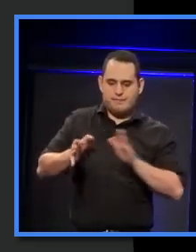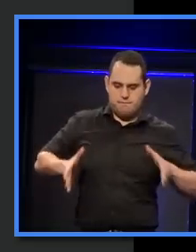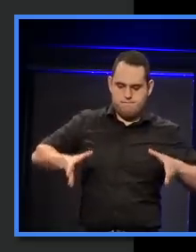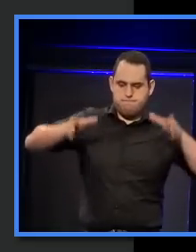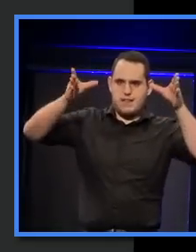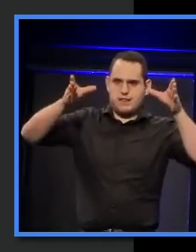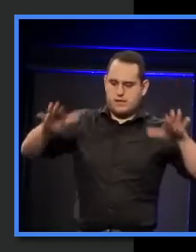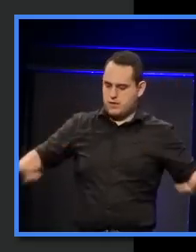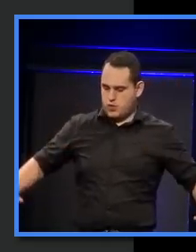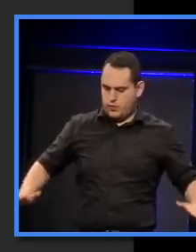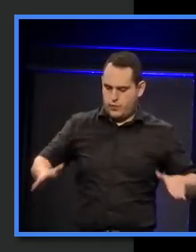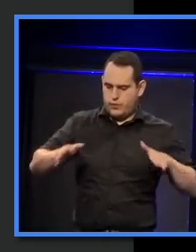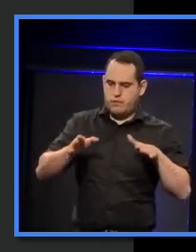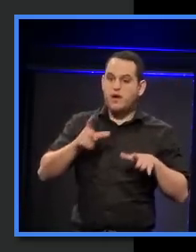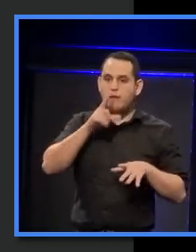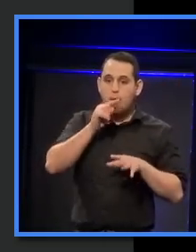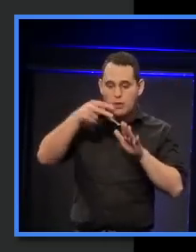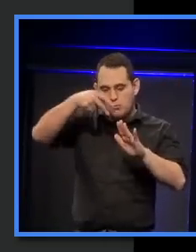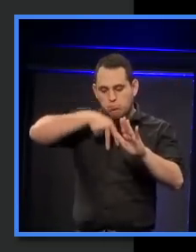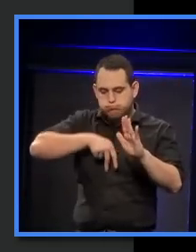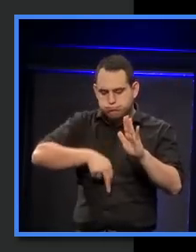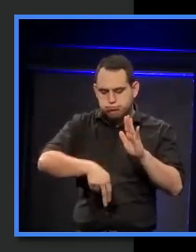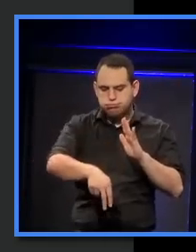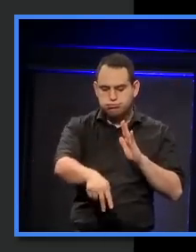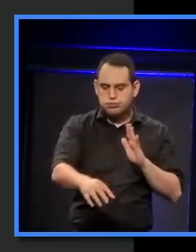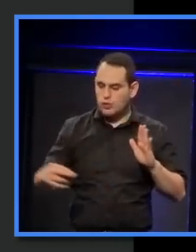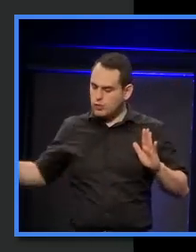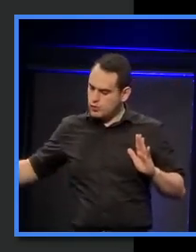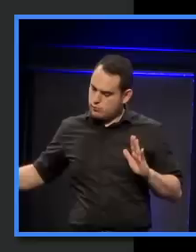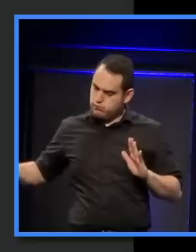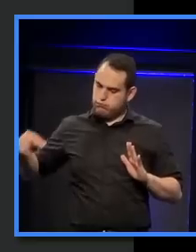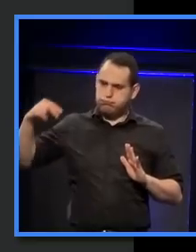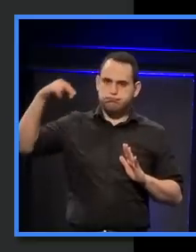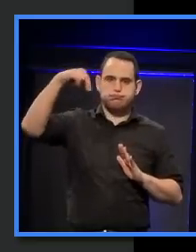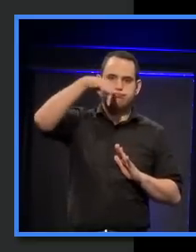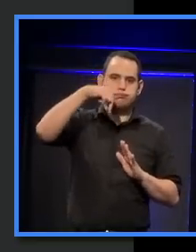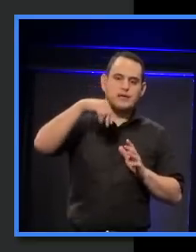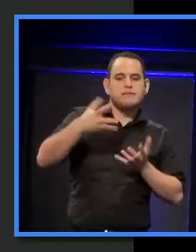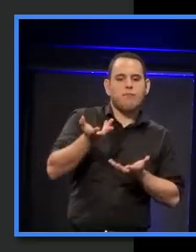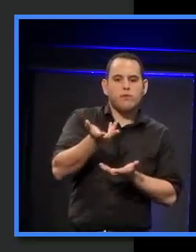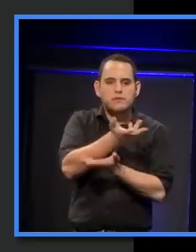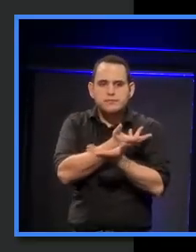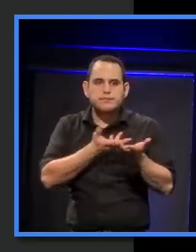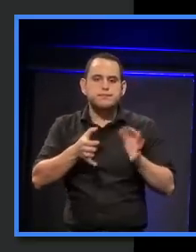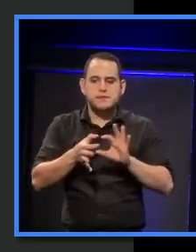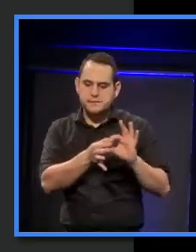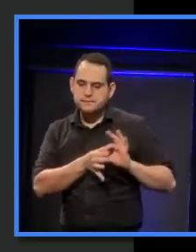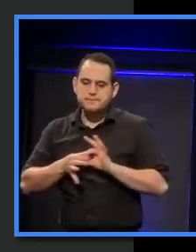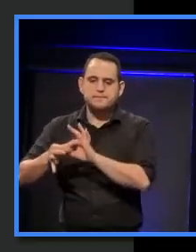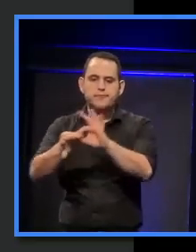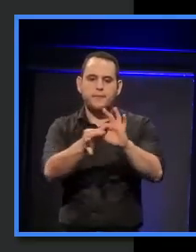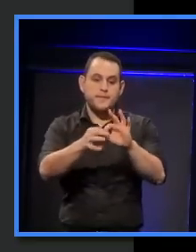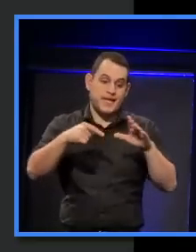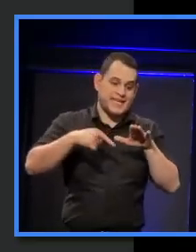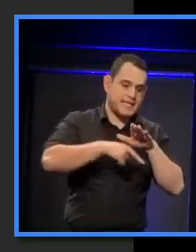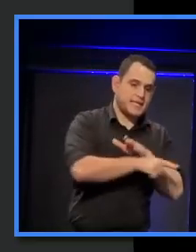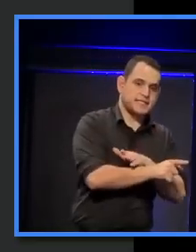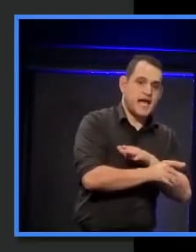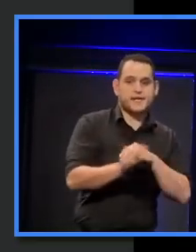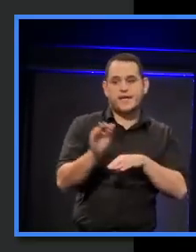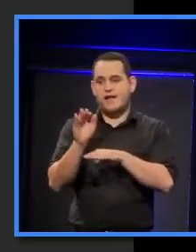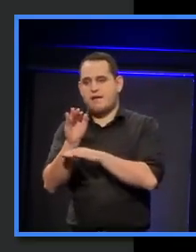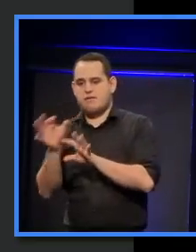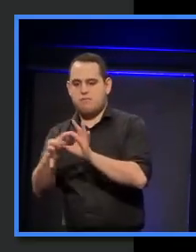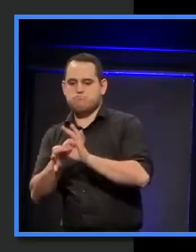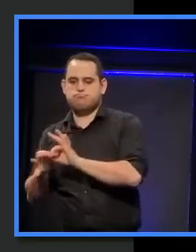people from the park were going to be able to walk on top of the building and interact with the building in an external manner as well as